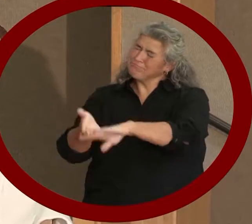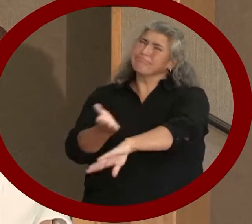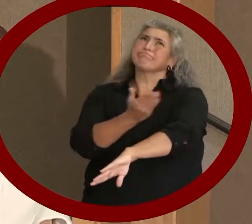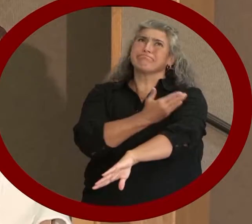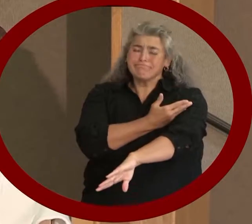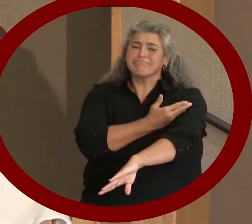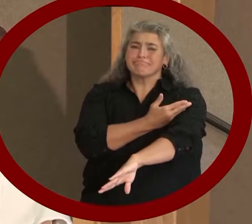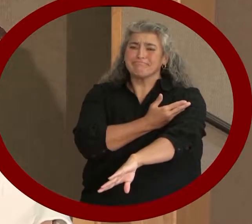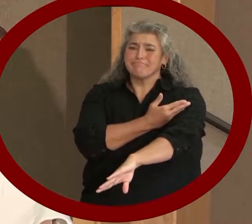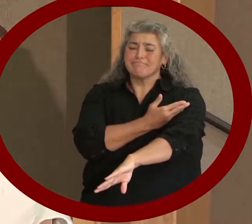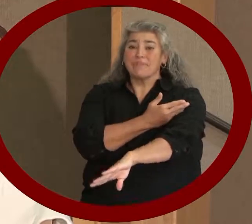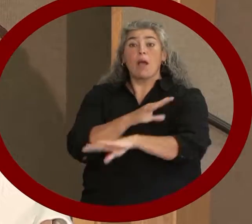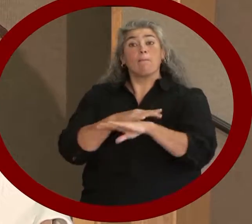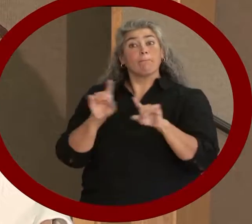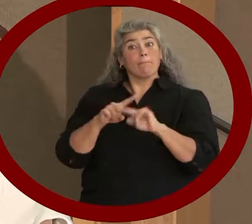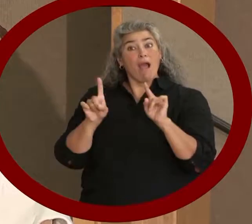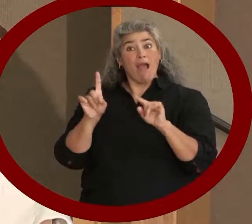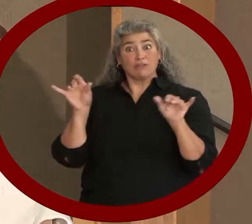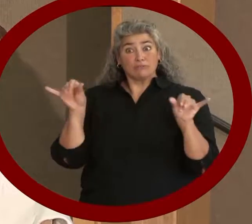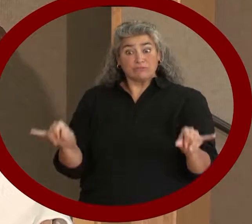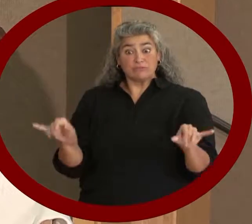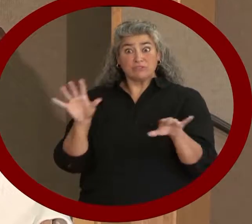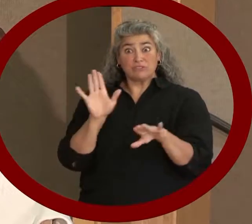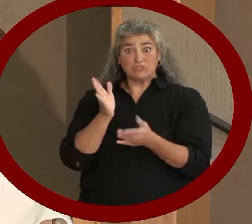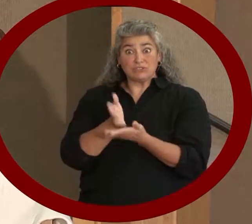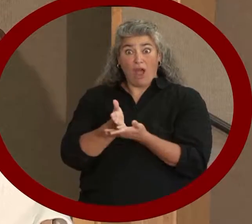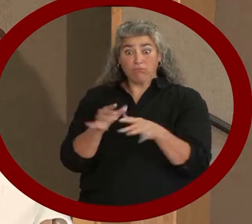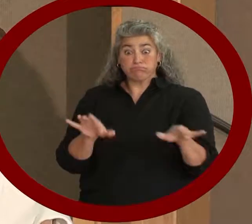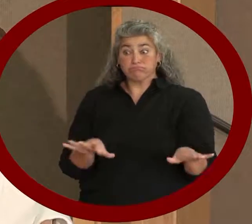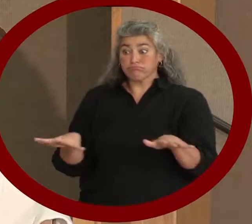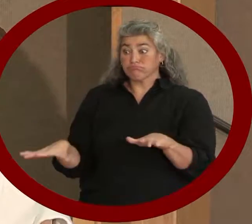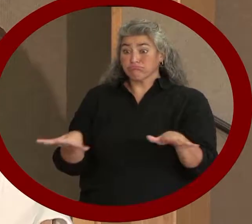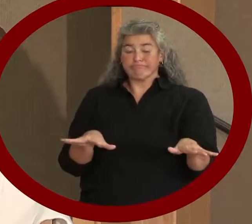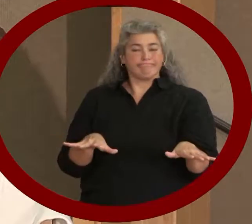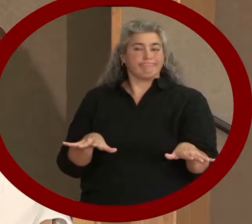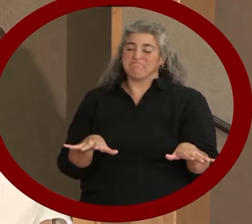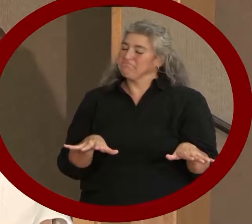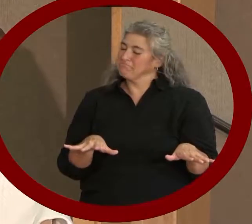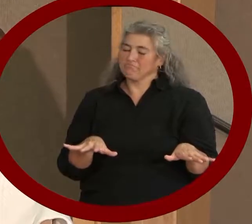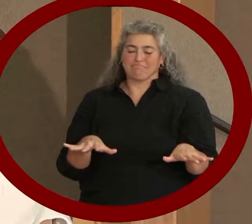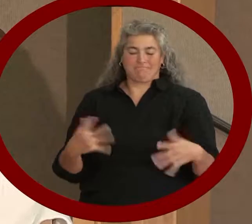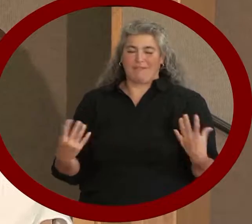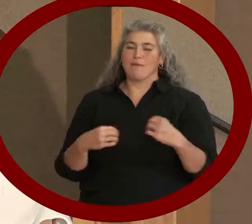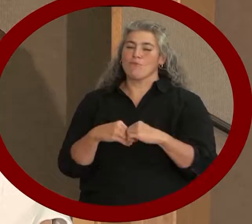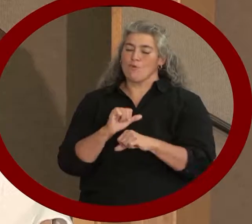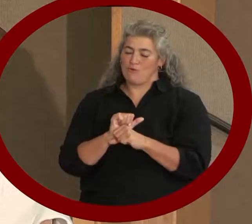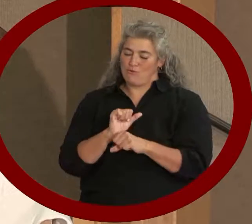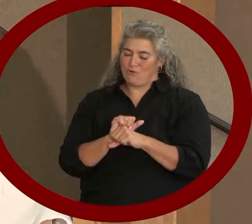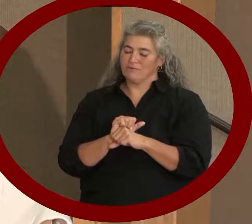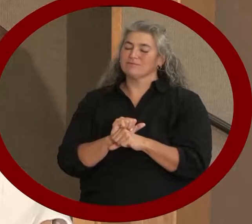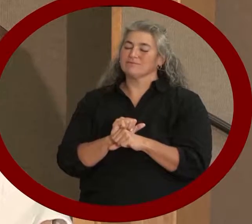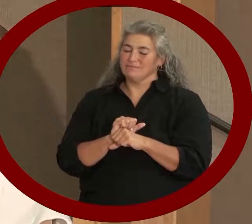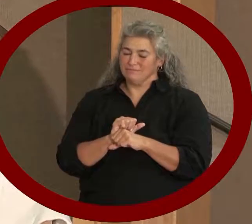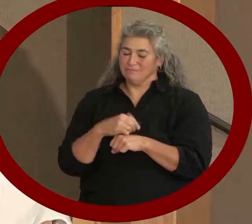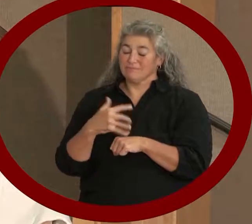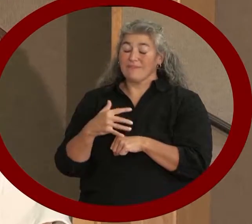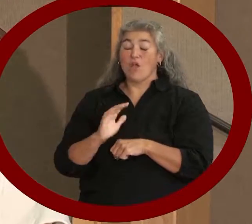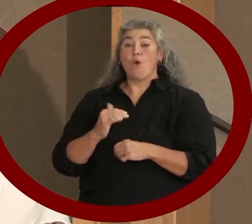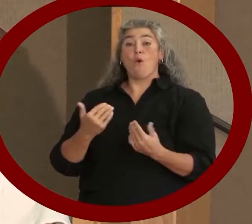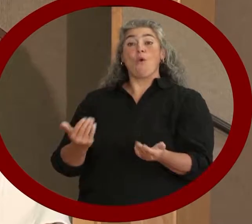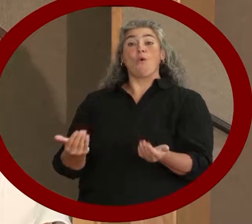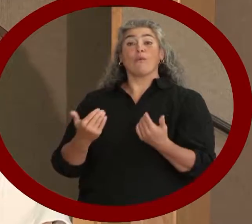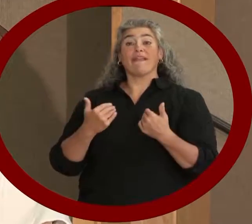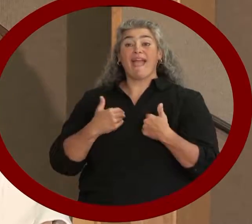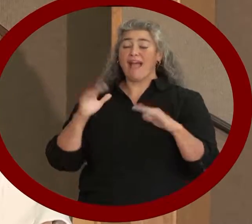Let's not remain idle, though, while there's more work to be done. In our community, we have the wonderful